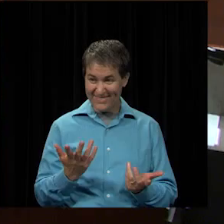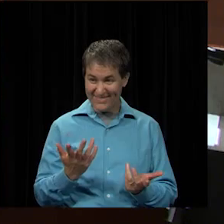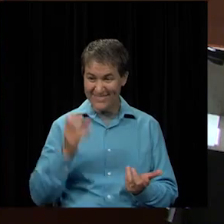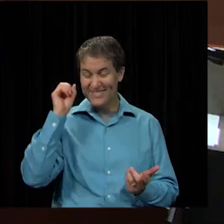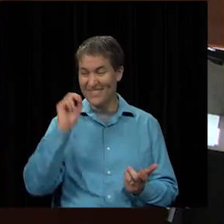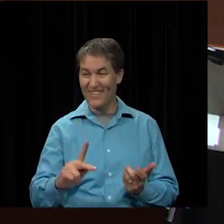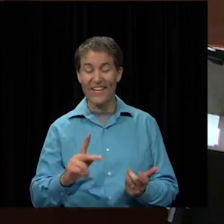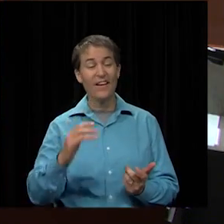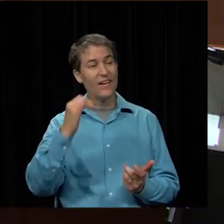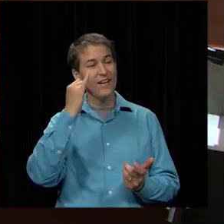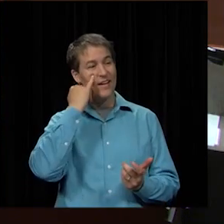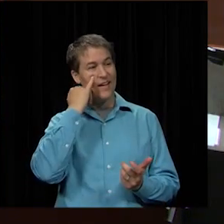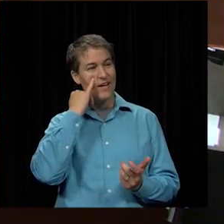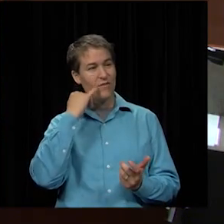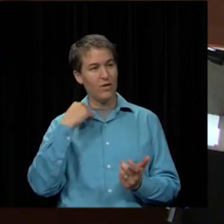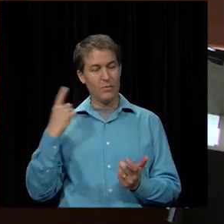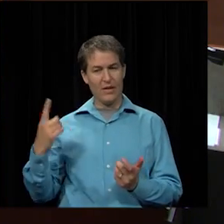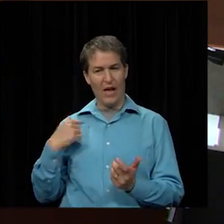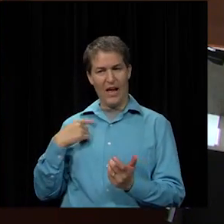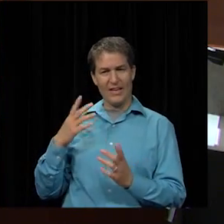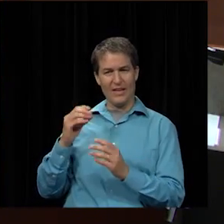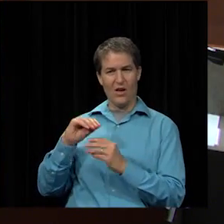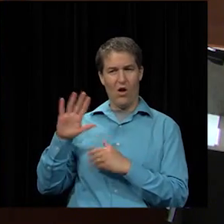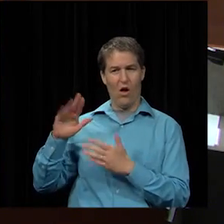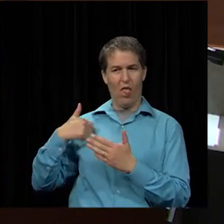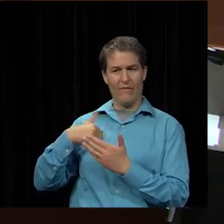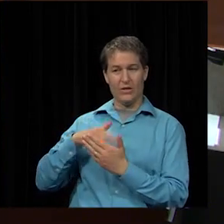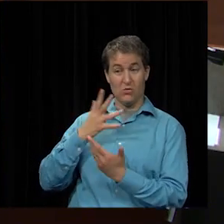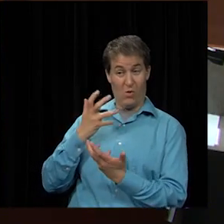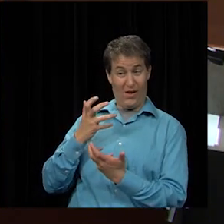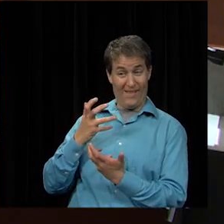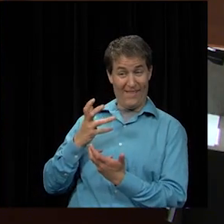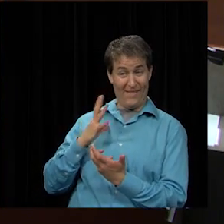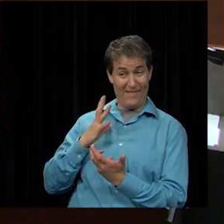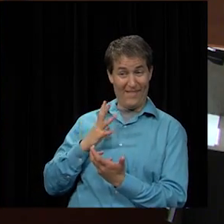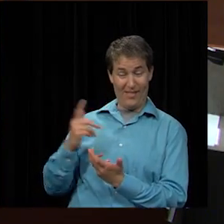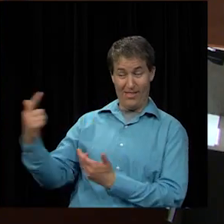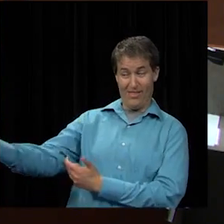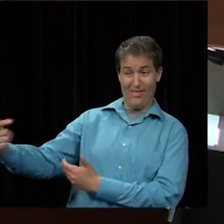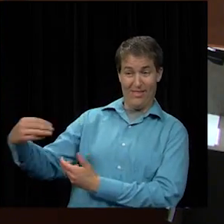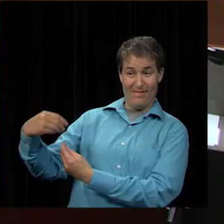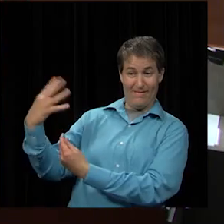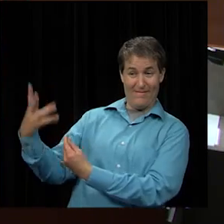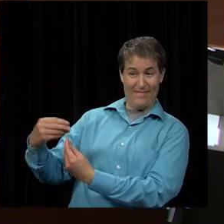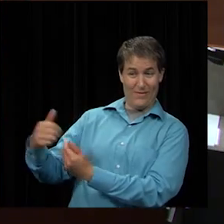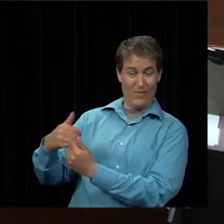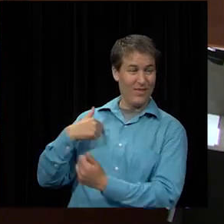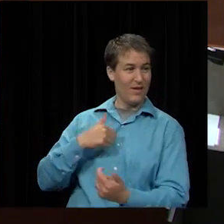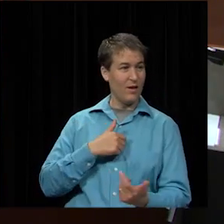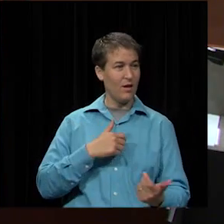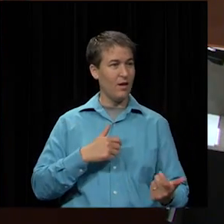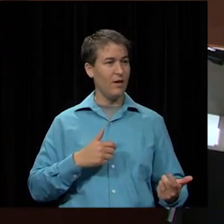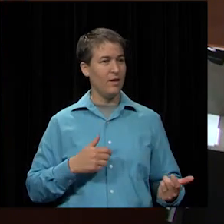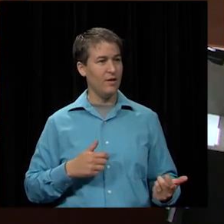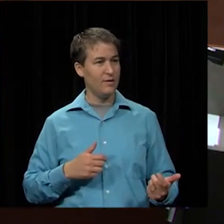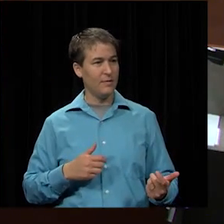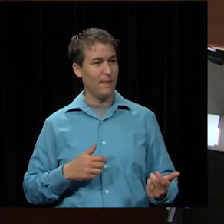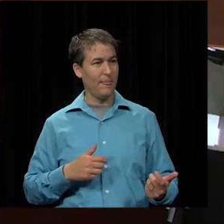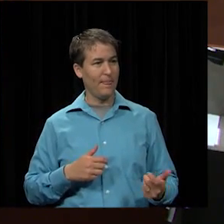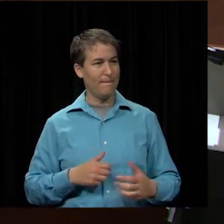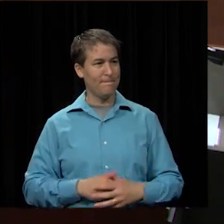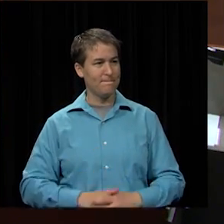Okay, if we position her here, I can get all of us. Would that be good, Vanya? Well, you come stand here, and then you guys look at the phone.